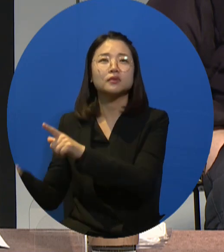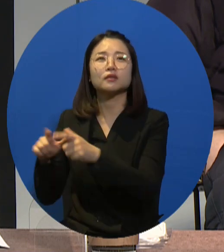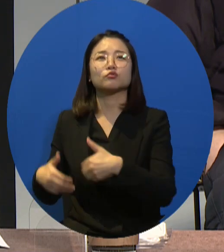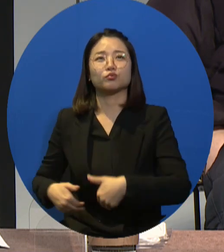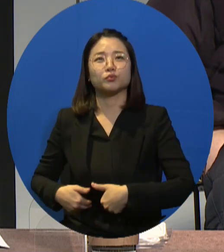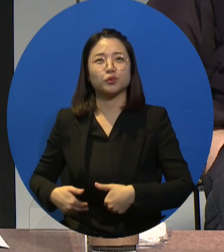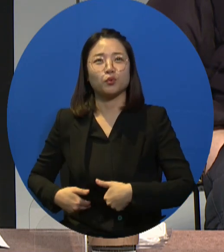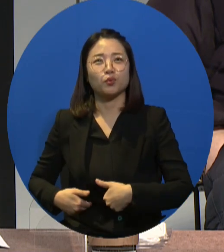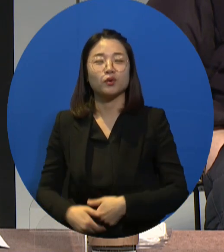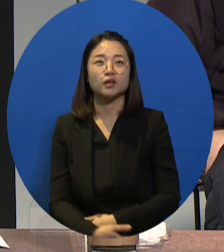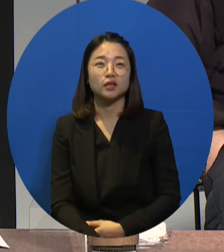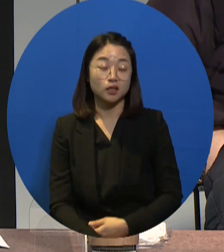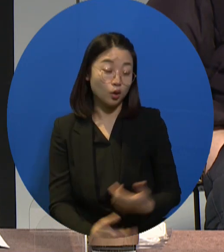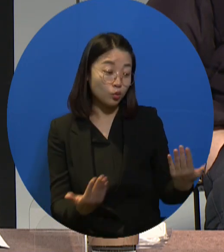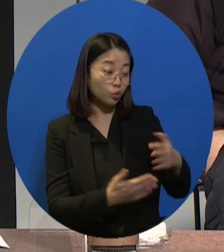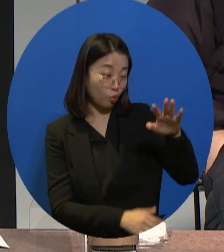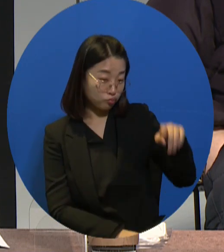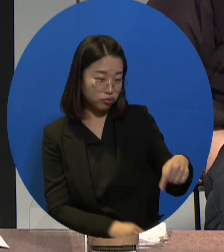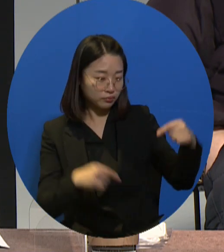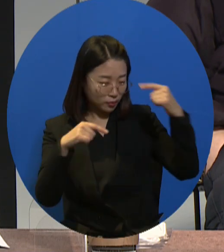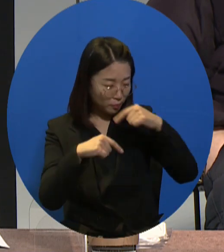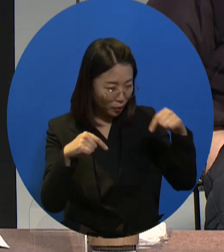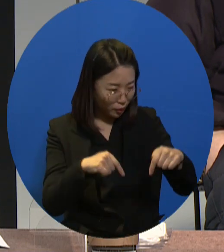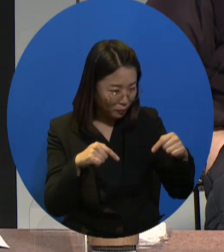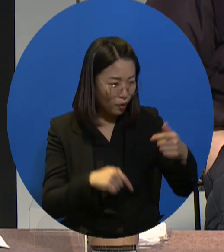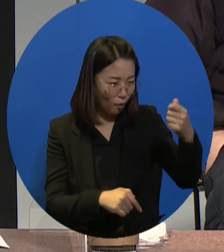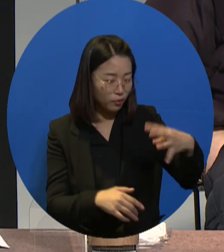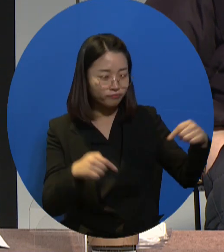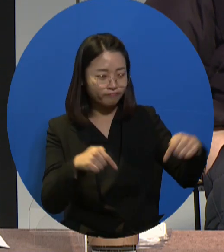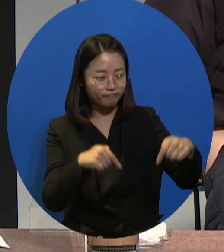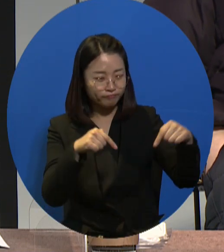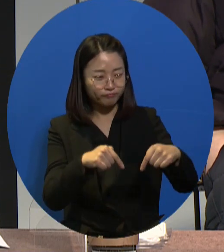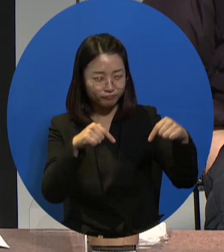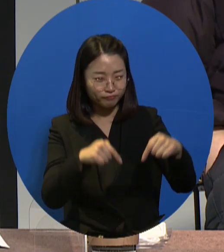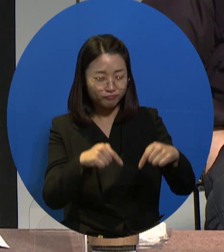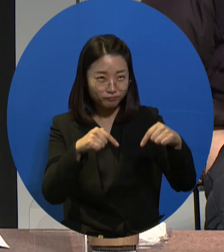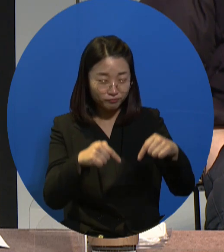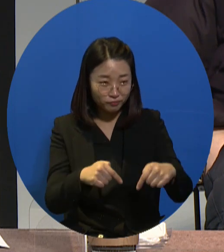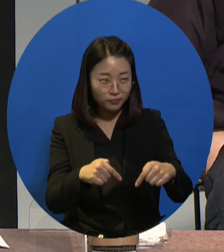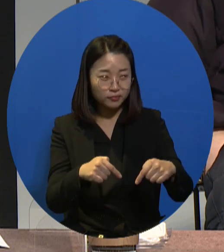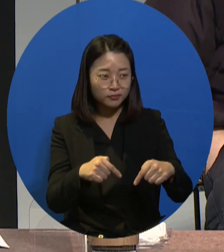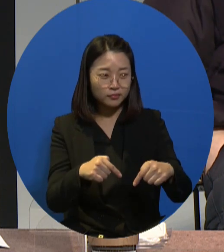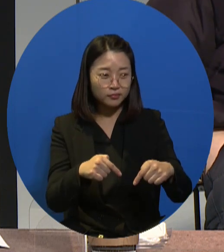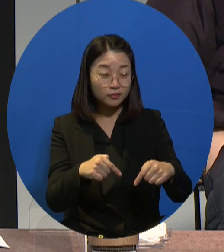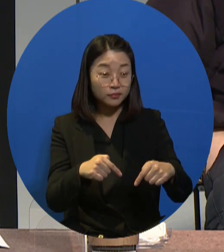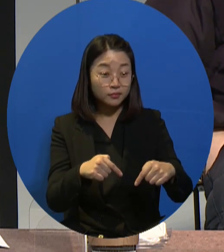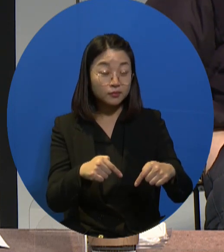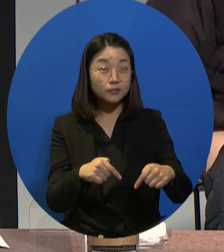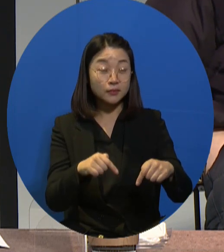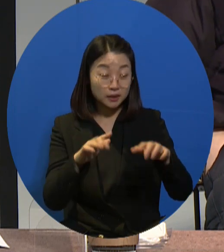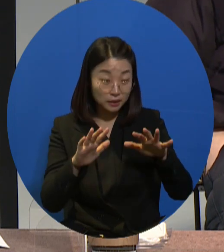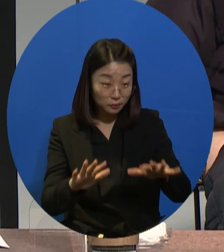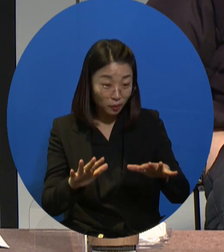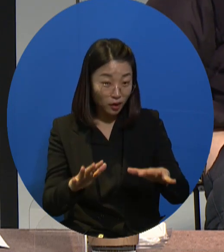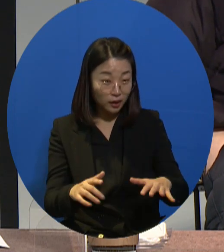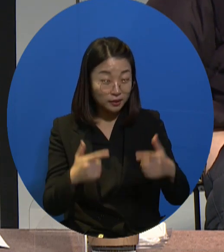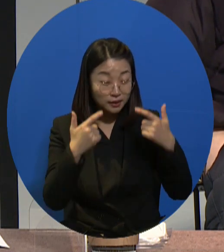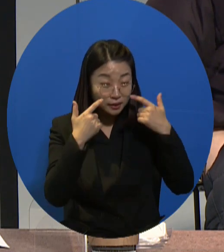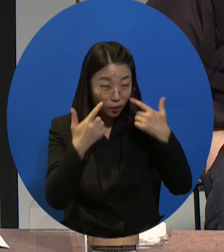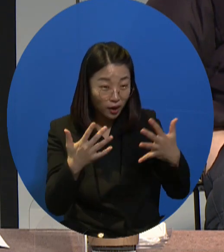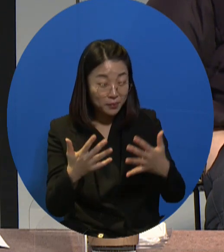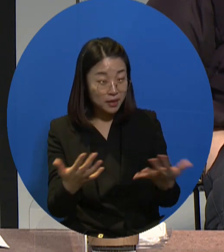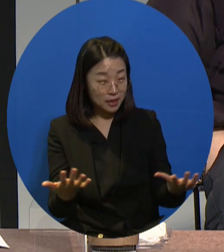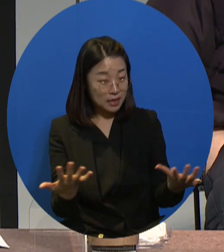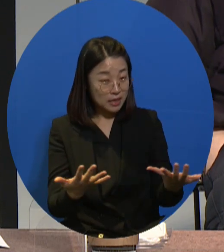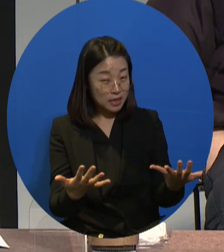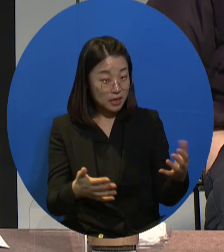disabled persons who have been deinstitutionalized. That's why we have continued discussions and meetings with the Ministry of